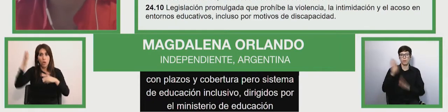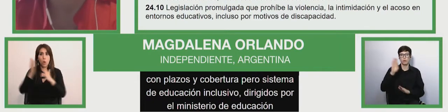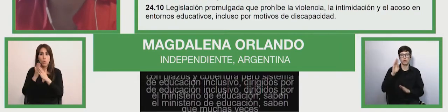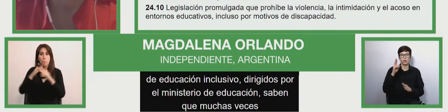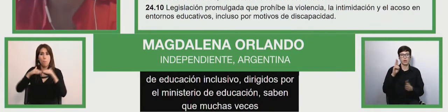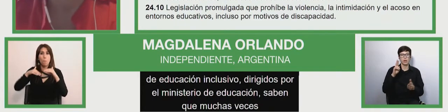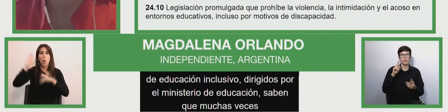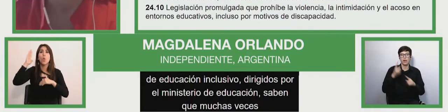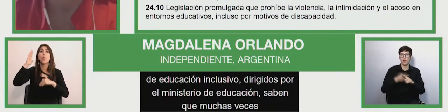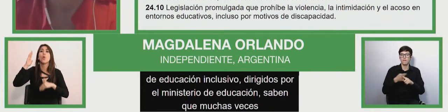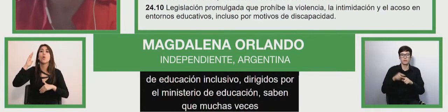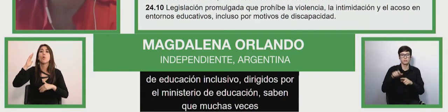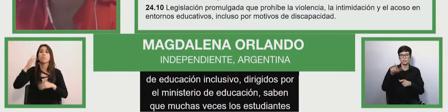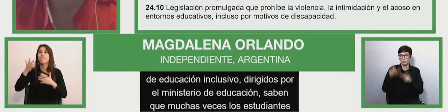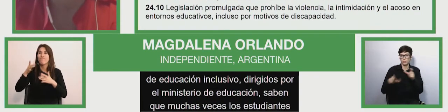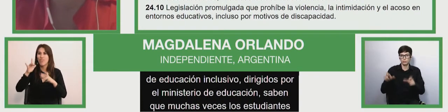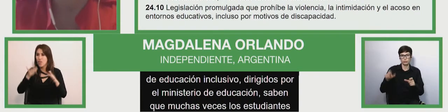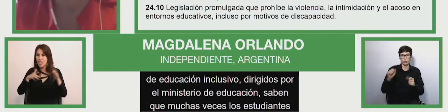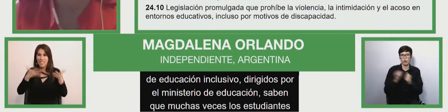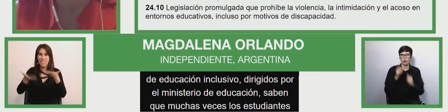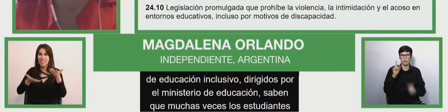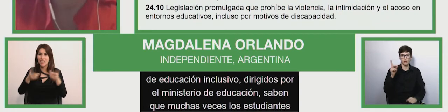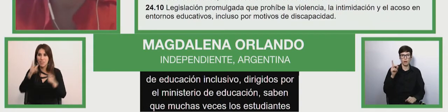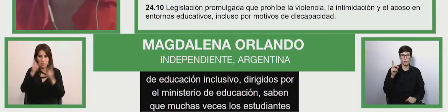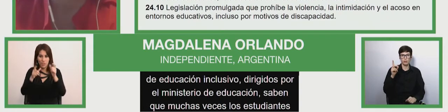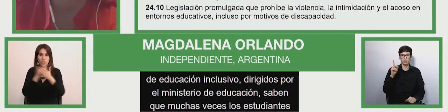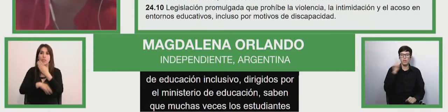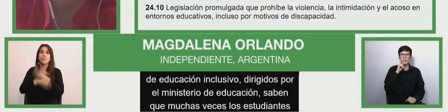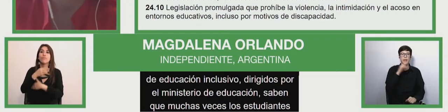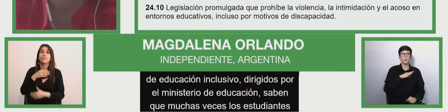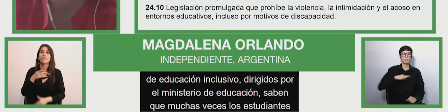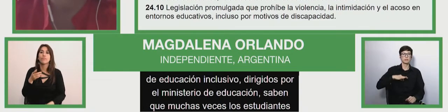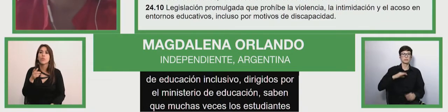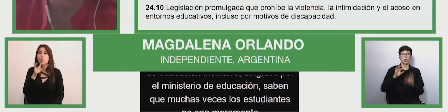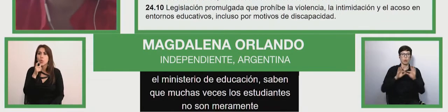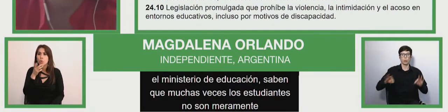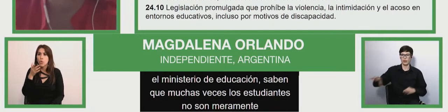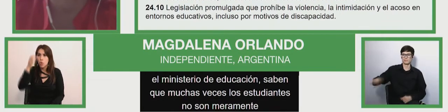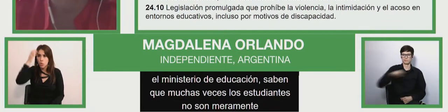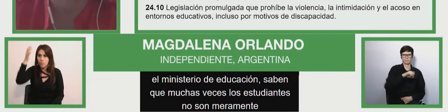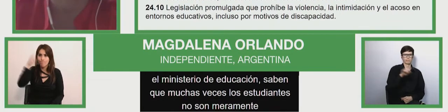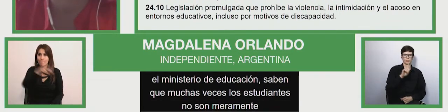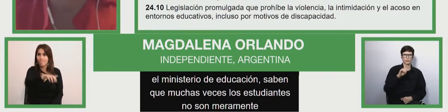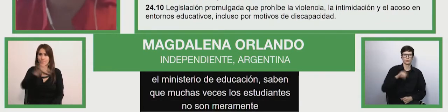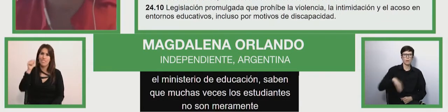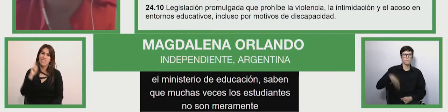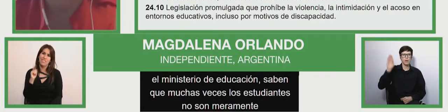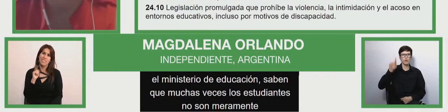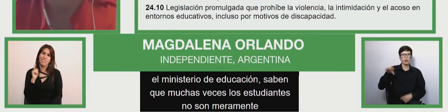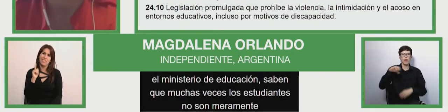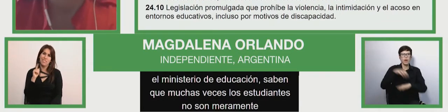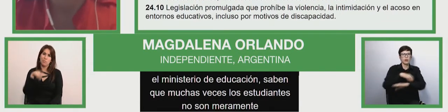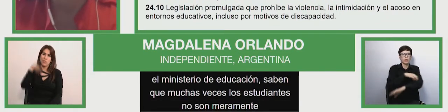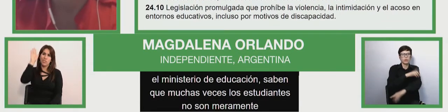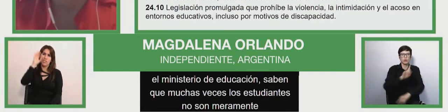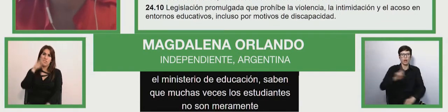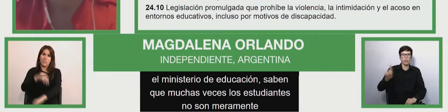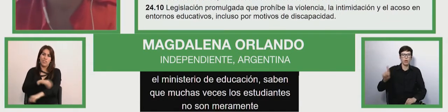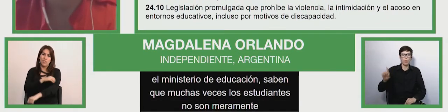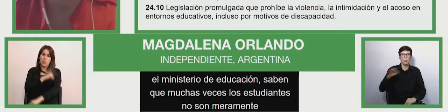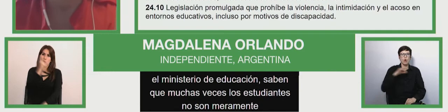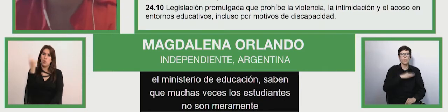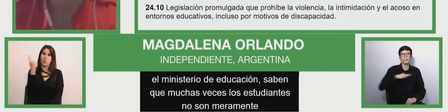taken forward by the ministry of education but often in the region we have they are led by health